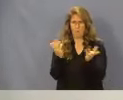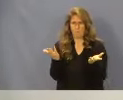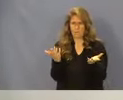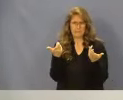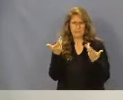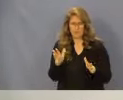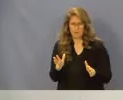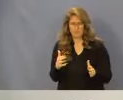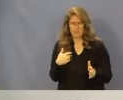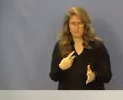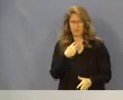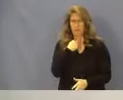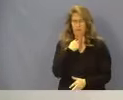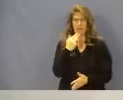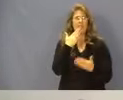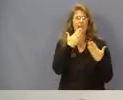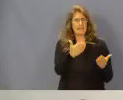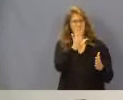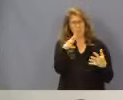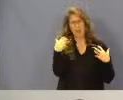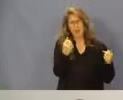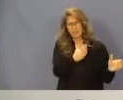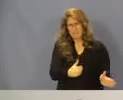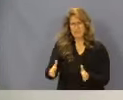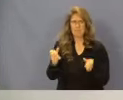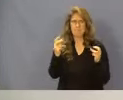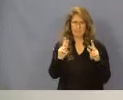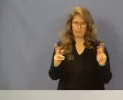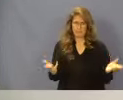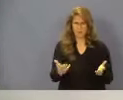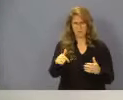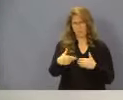to be called flat-footed. I really want to thank health planning and a lot of the people in this room for